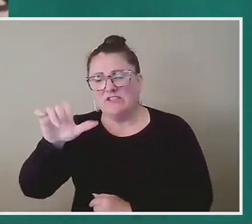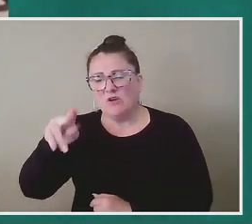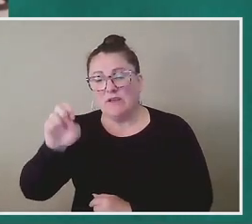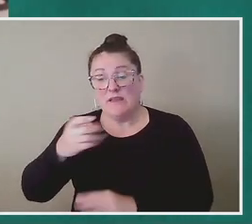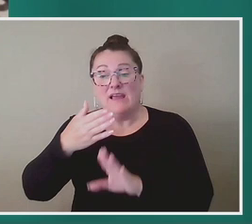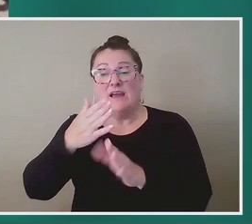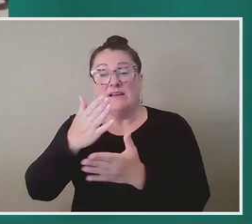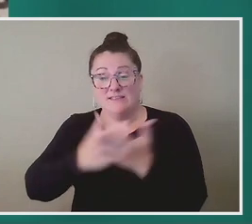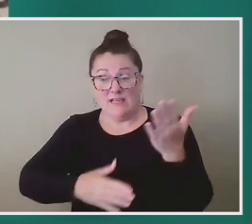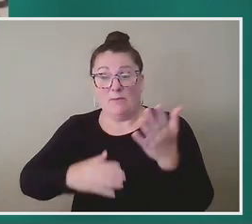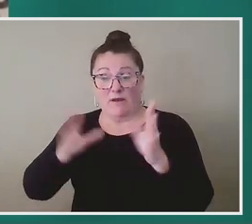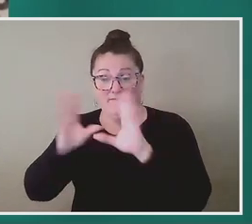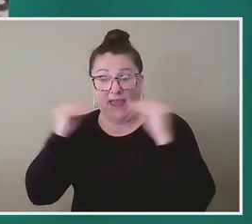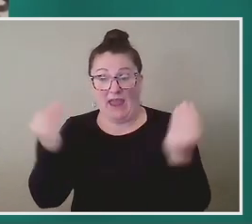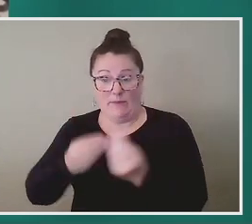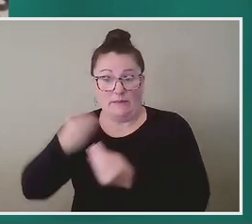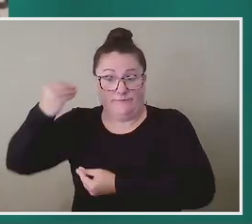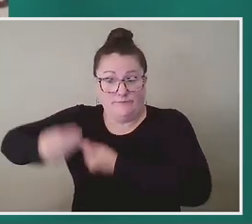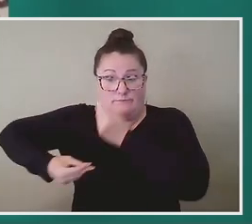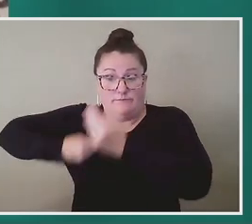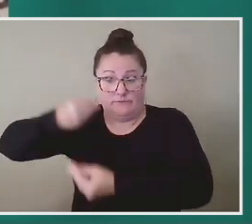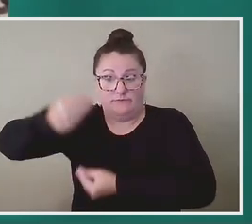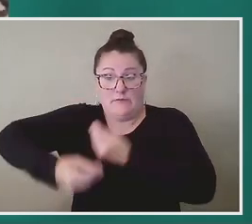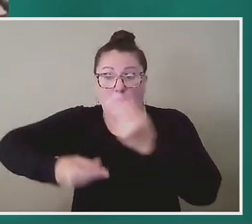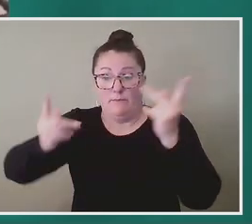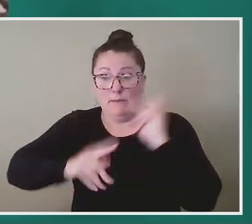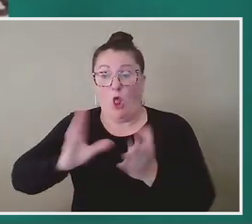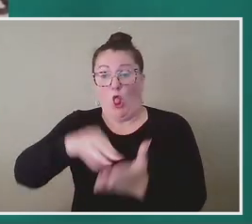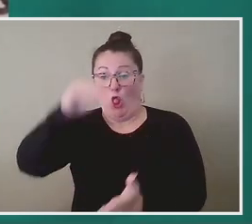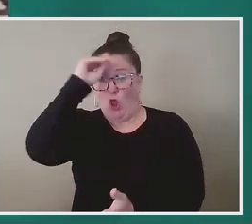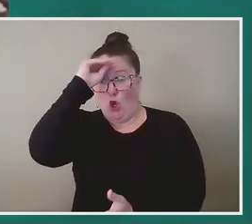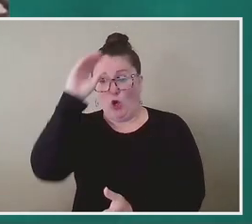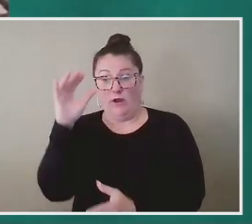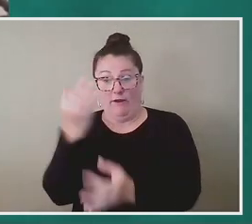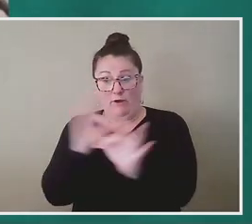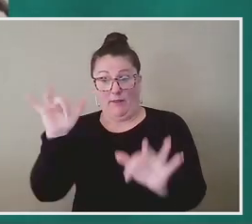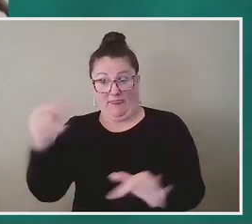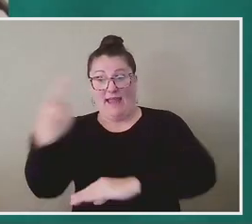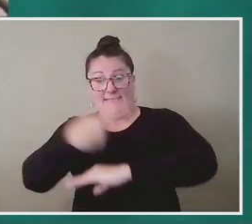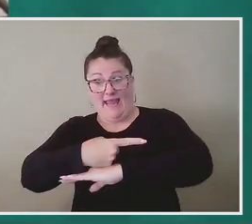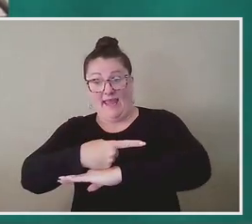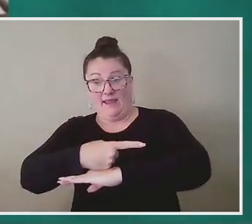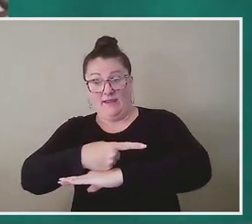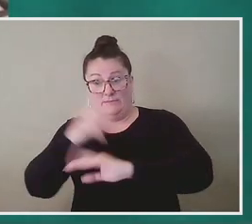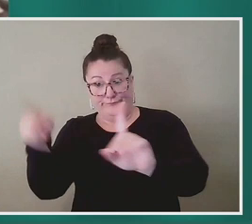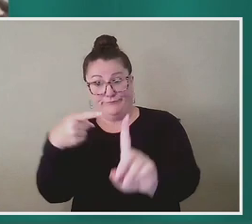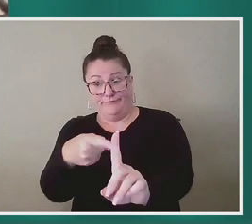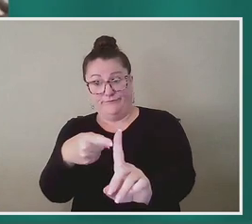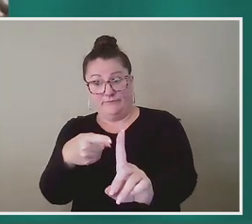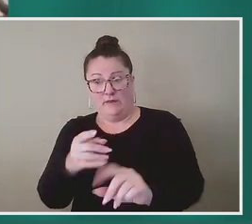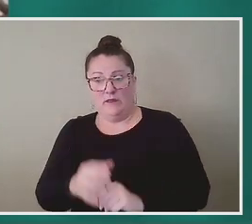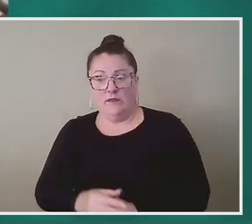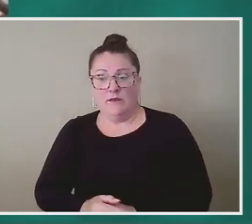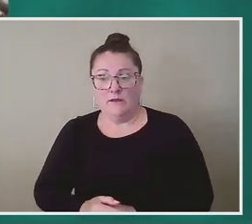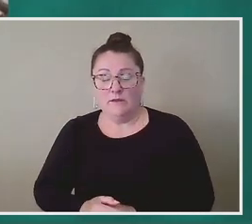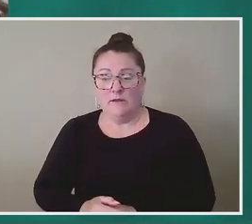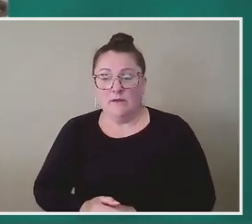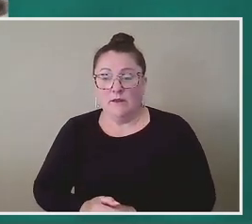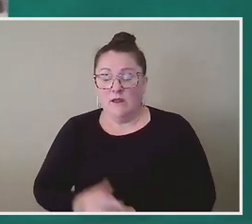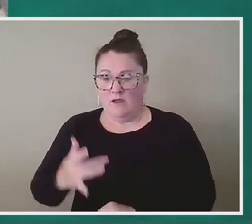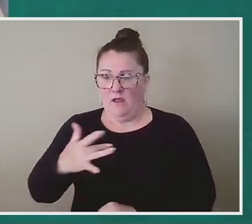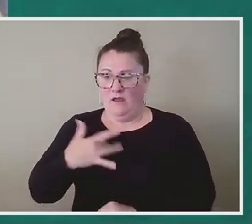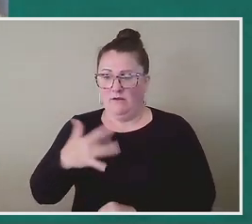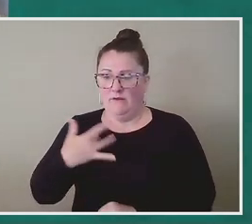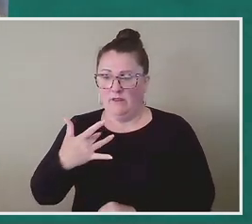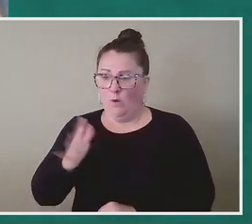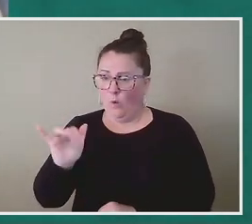of people who learned of their freedom that day. Right. And, and it would gave me a sense of, uh, how them for,